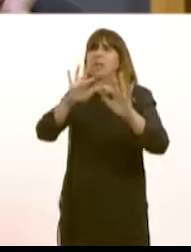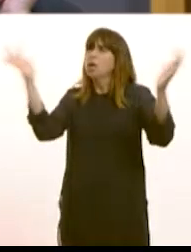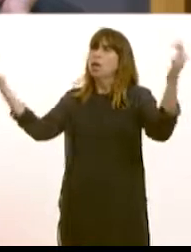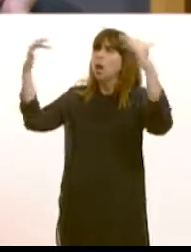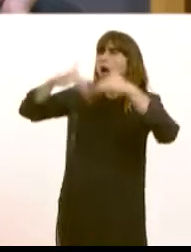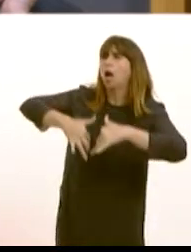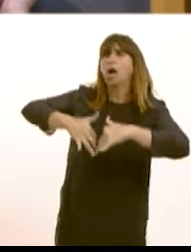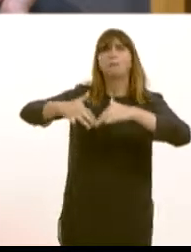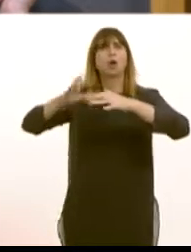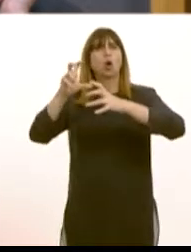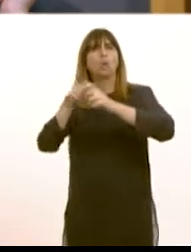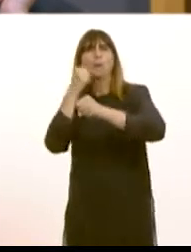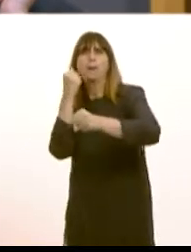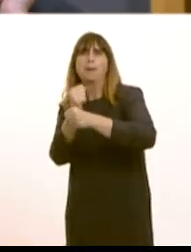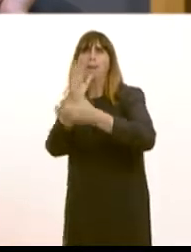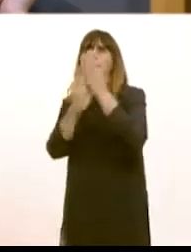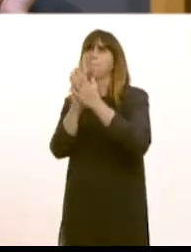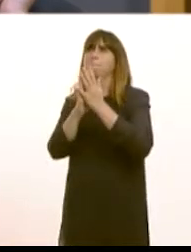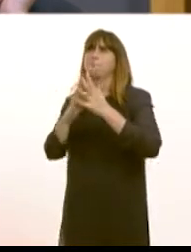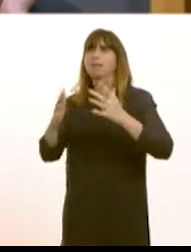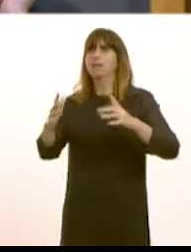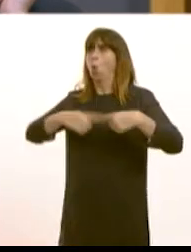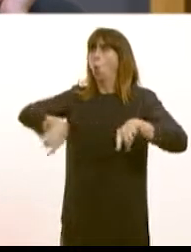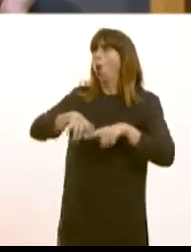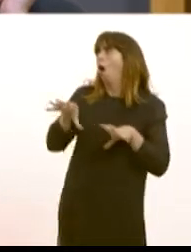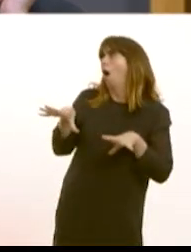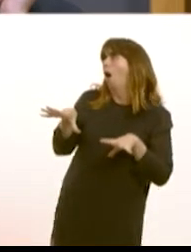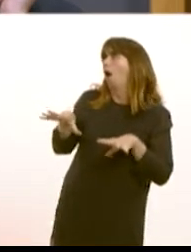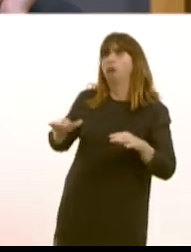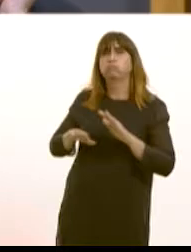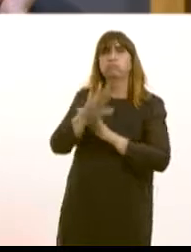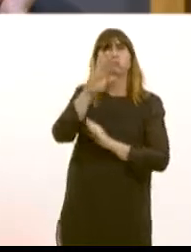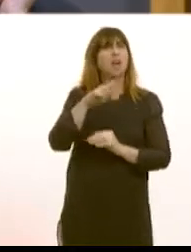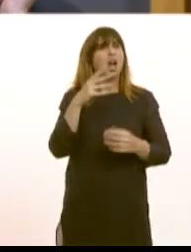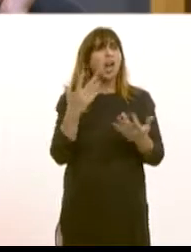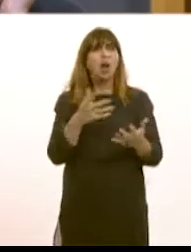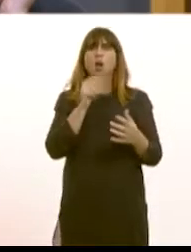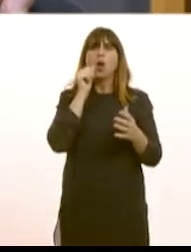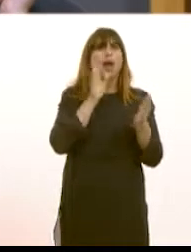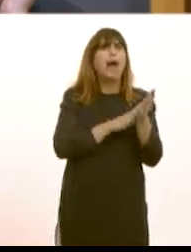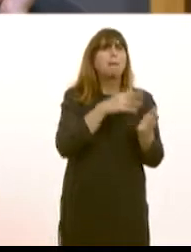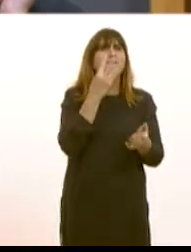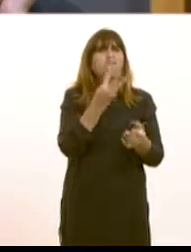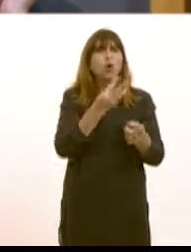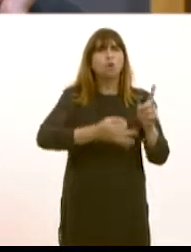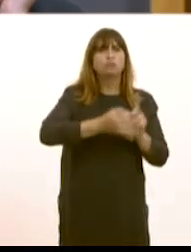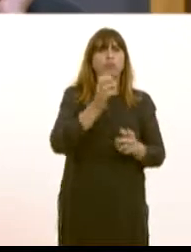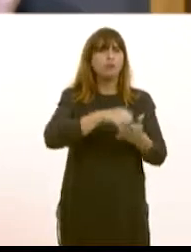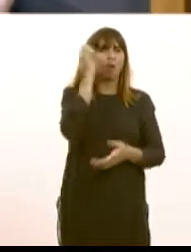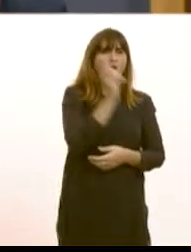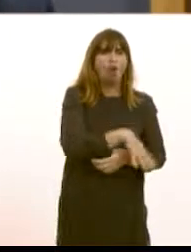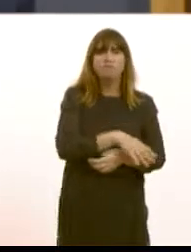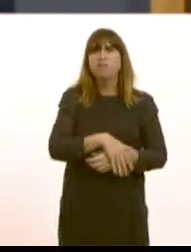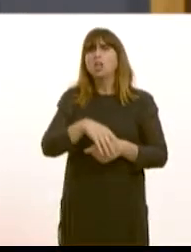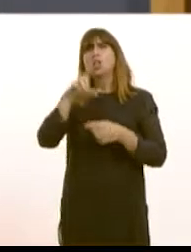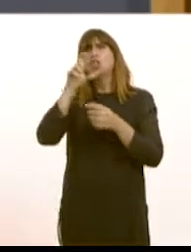in a long line of projects which the government has poured cold water on. M4 improvements, Circuit of Wales, now the Commonwealth Games bid. These